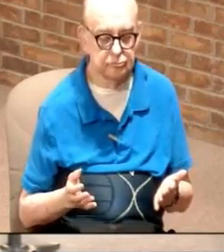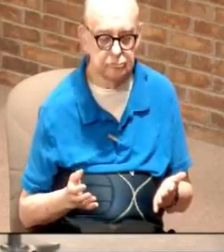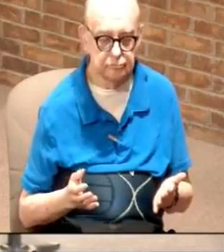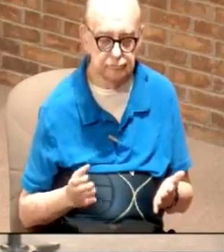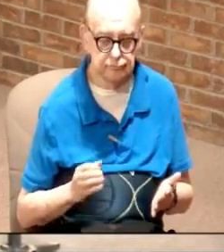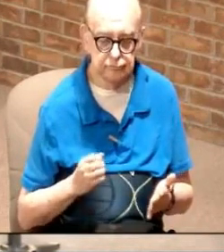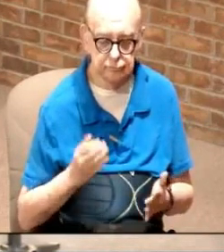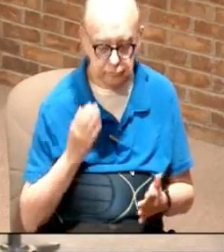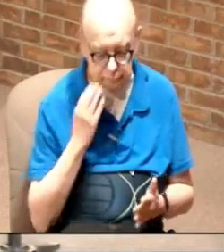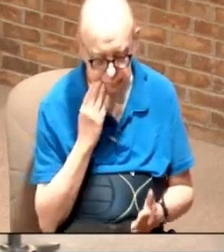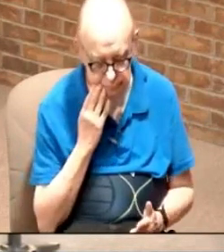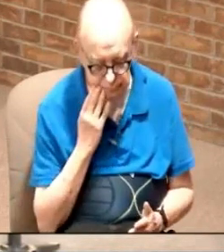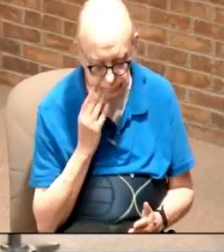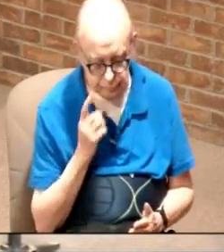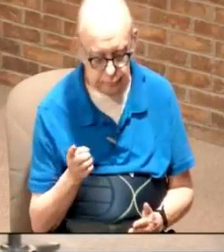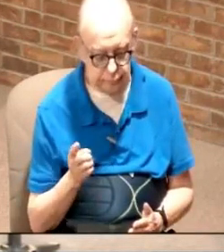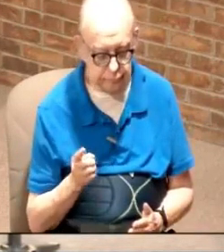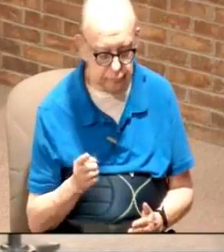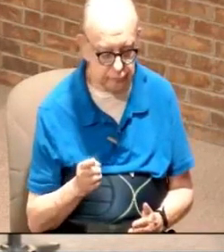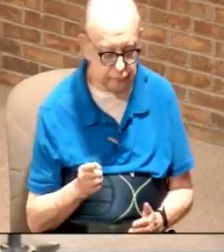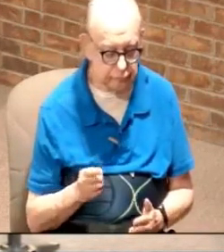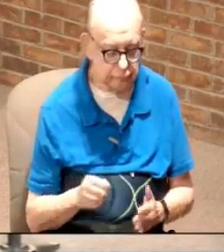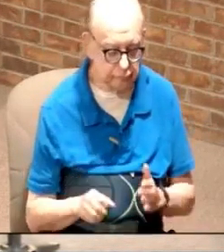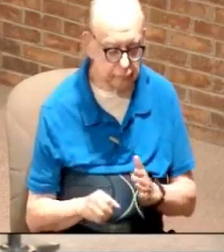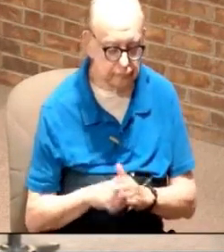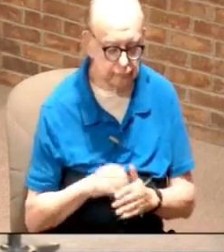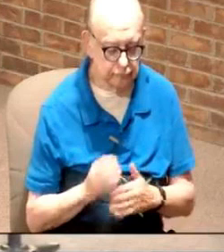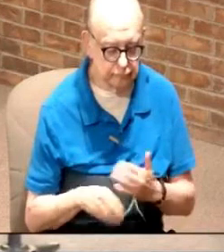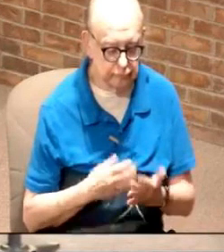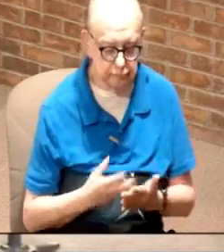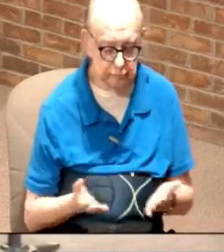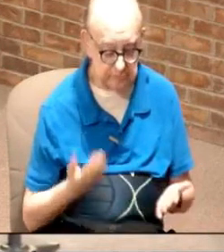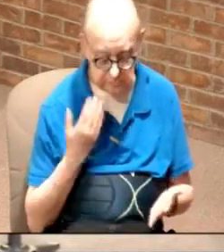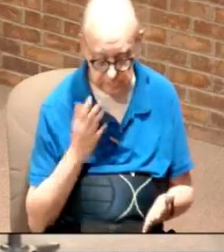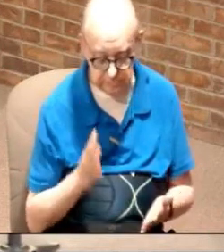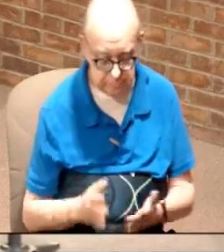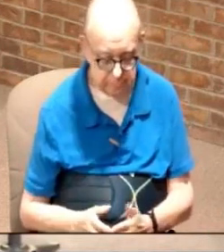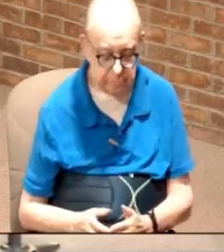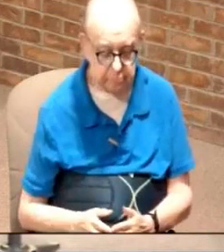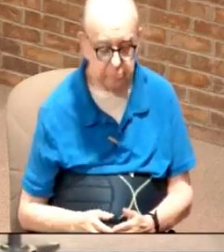stuff all I know is there are signs for all of the elements but I have no clue what they are